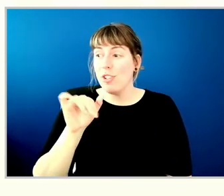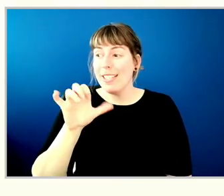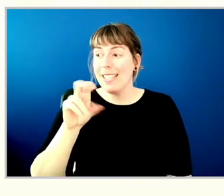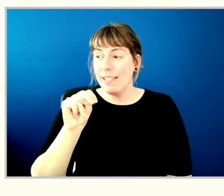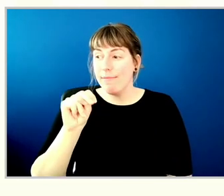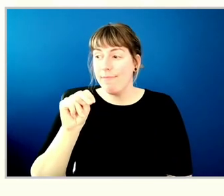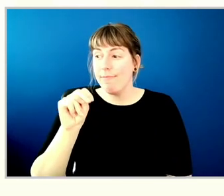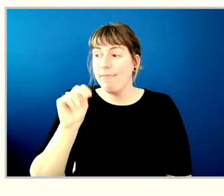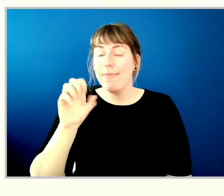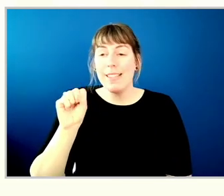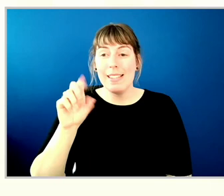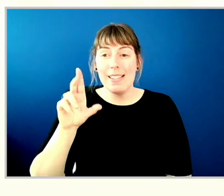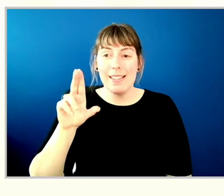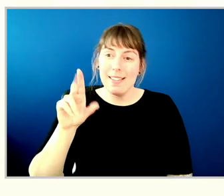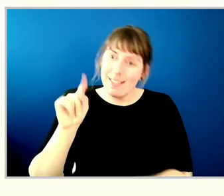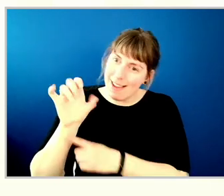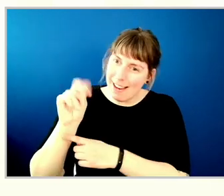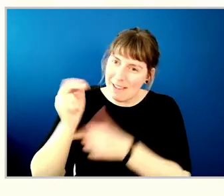and information officer.